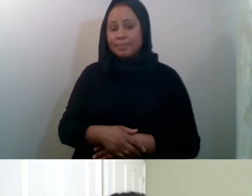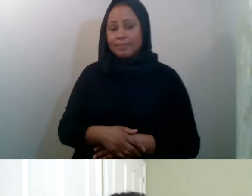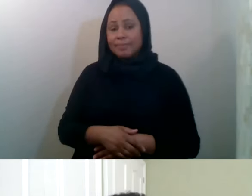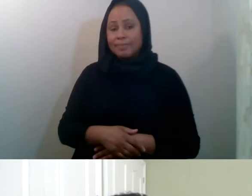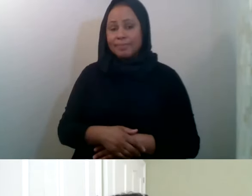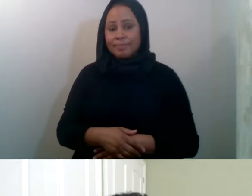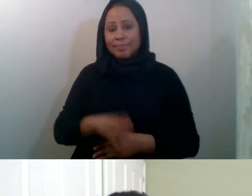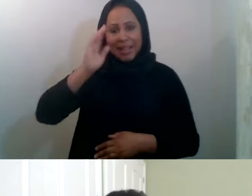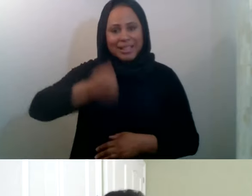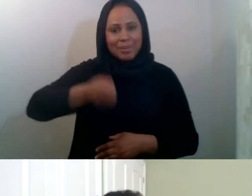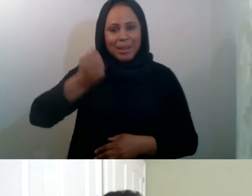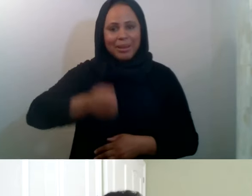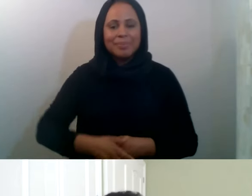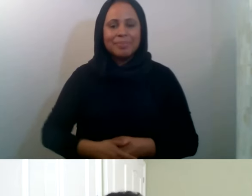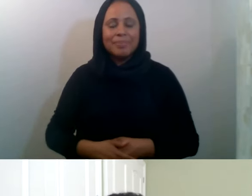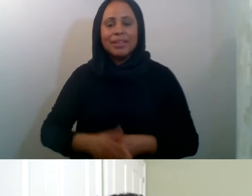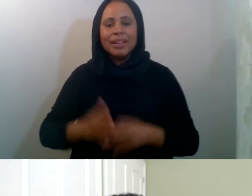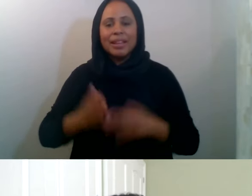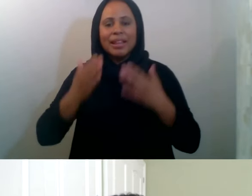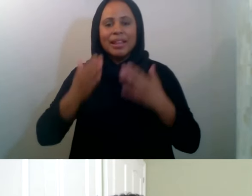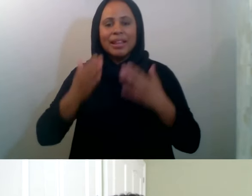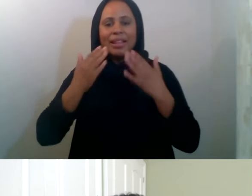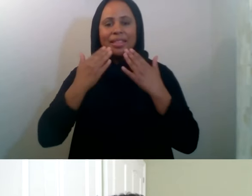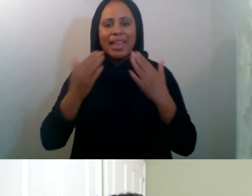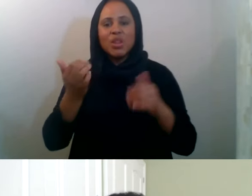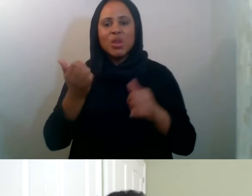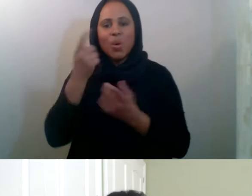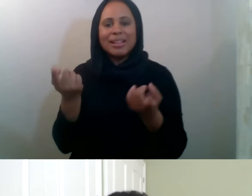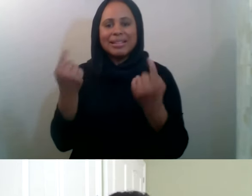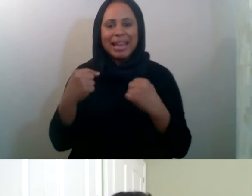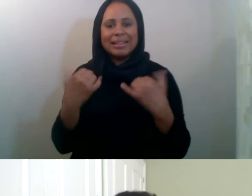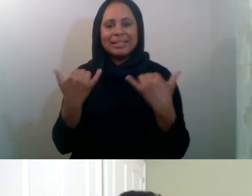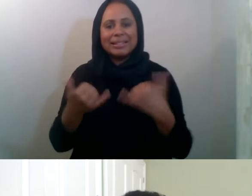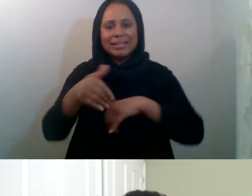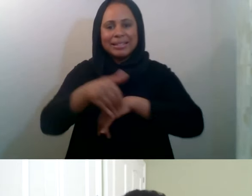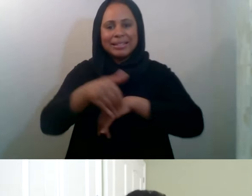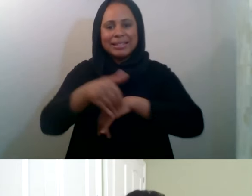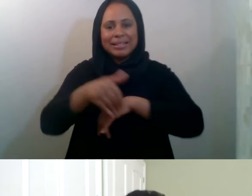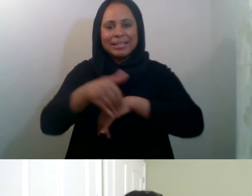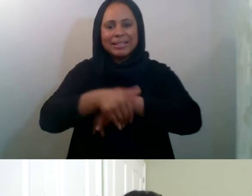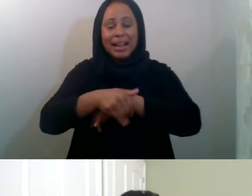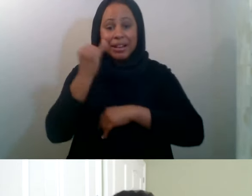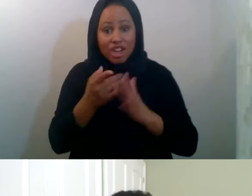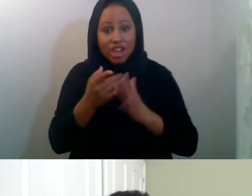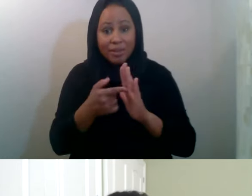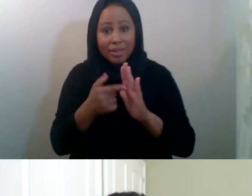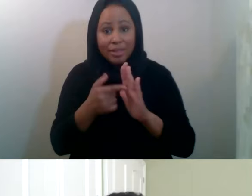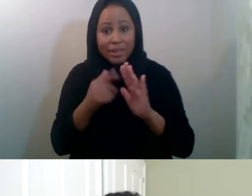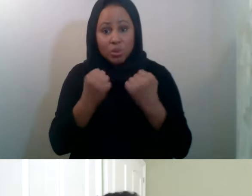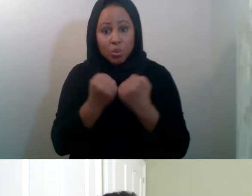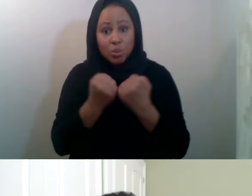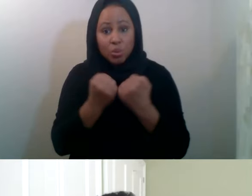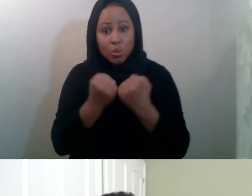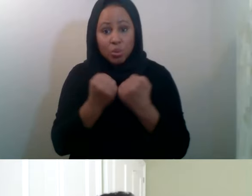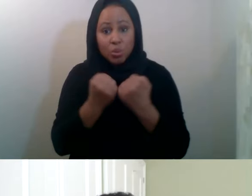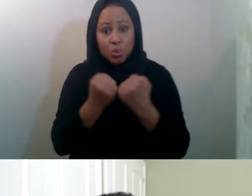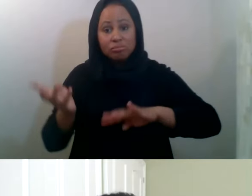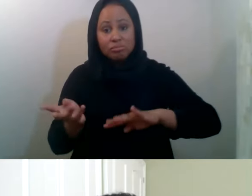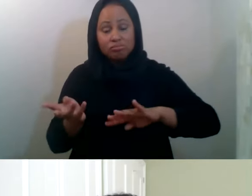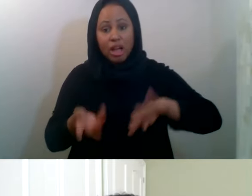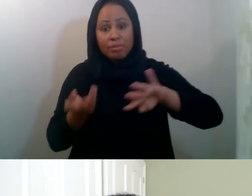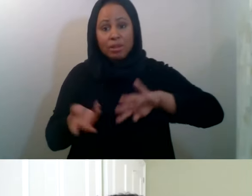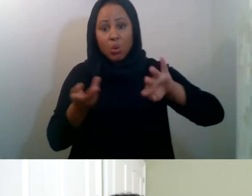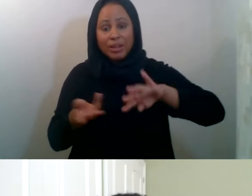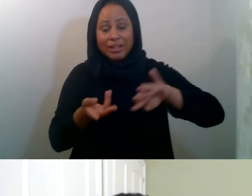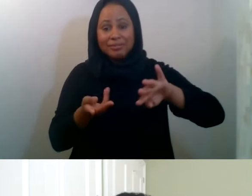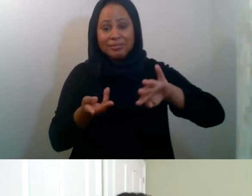As-salamu alaykum. Thank you, everyone, for attending tonight. Um, if you would like to share this webinar, it will be uploaded on the MCC Interfaith and Outreach Facebook page,